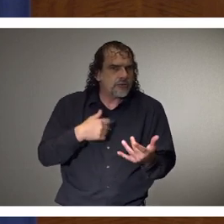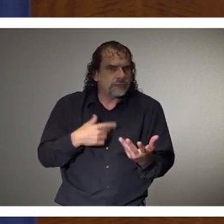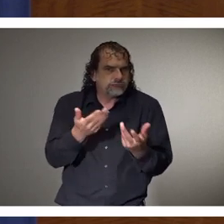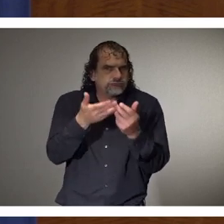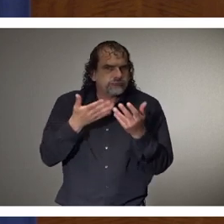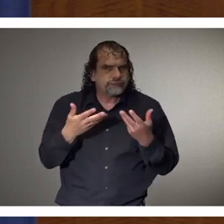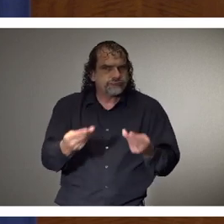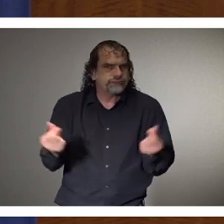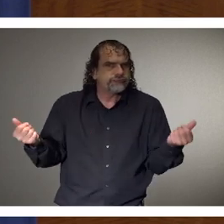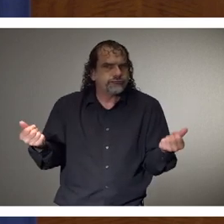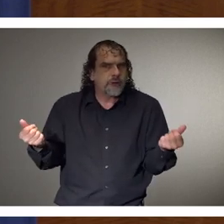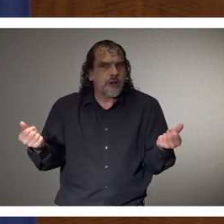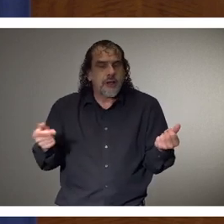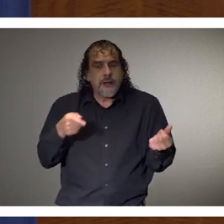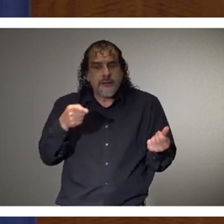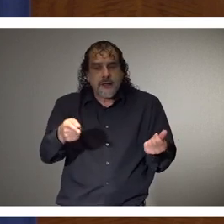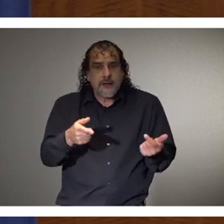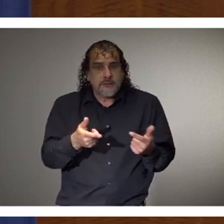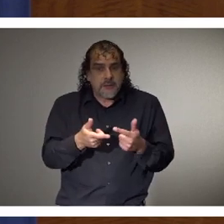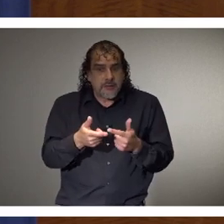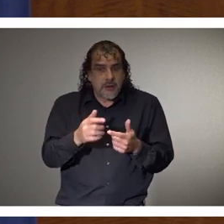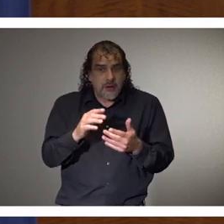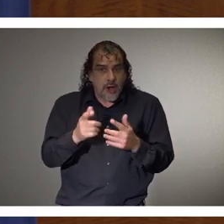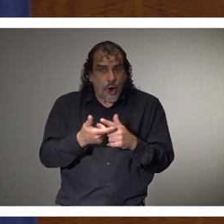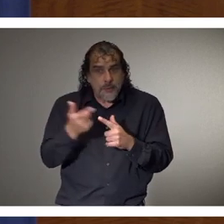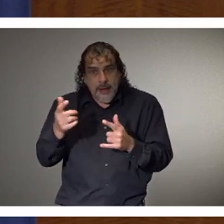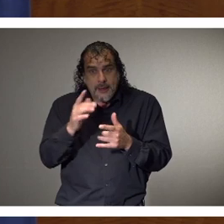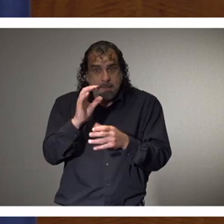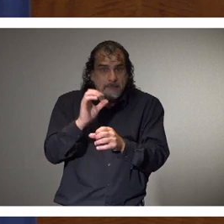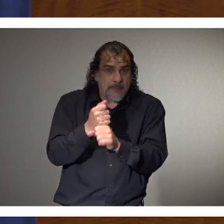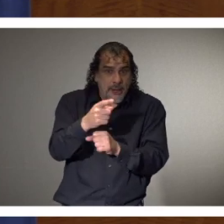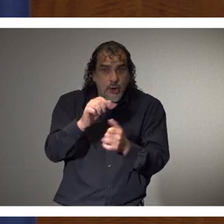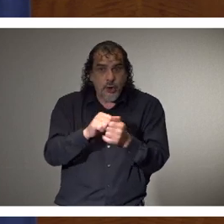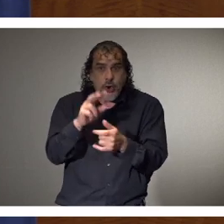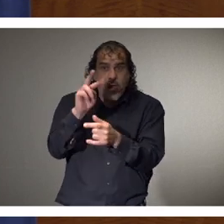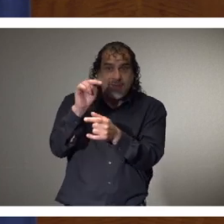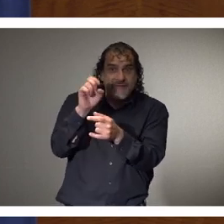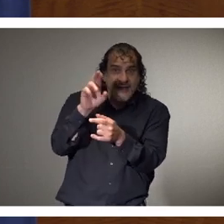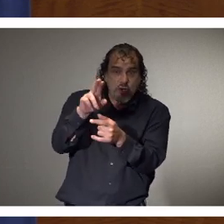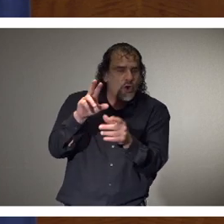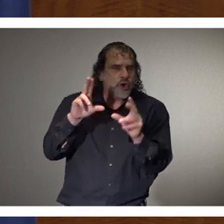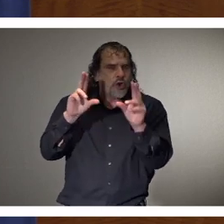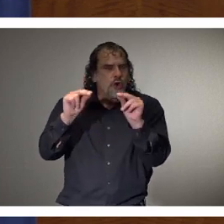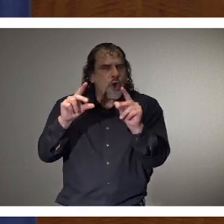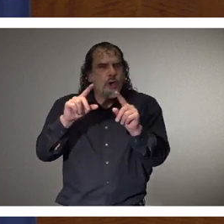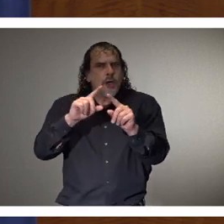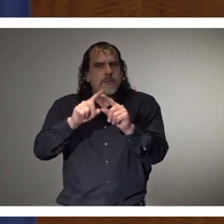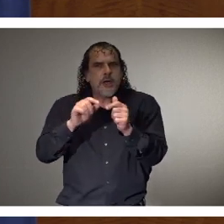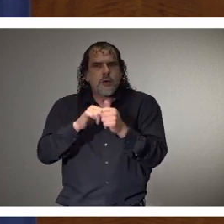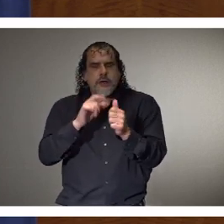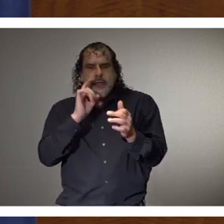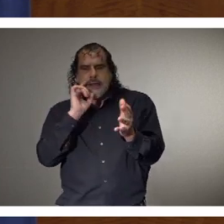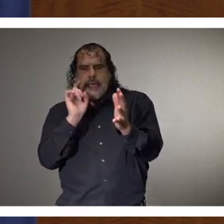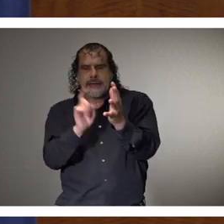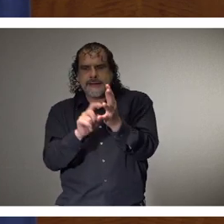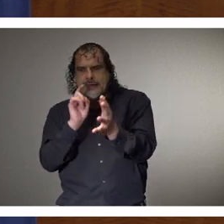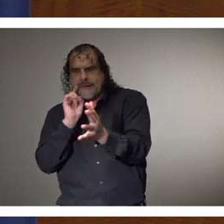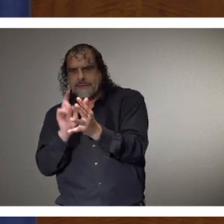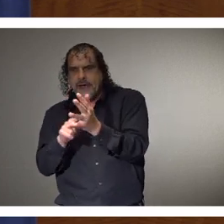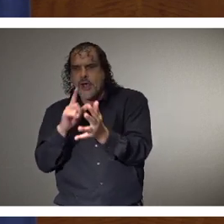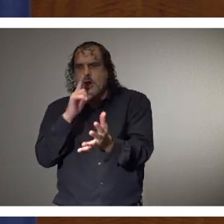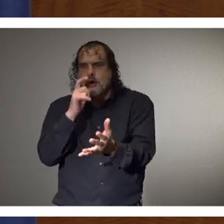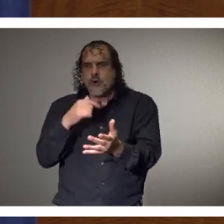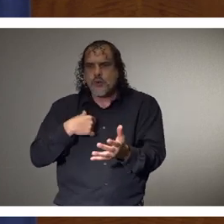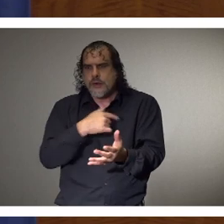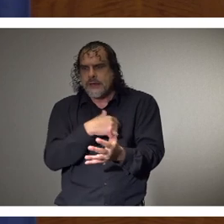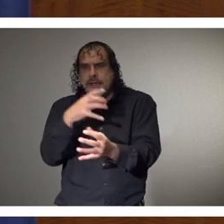doesn't automatically make you a vendor. It's just stepping forward so that we might be able to identify a helper when